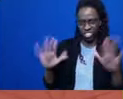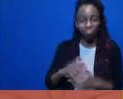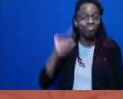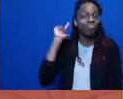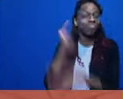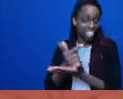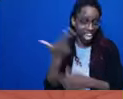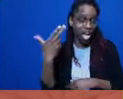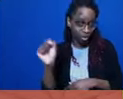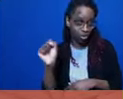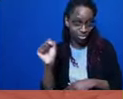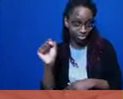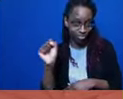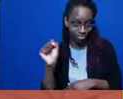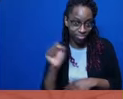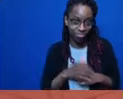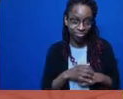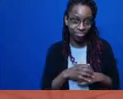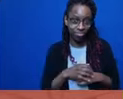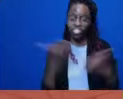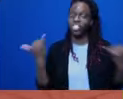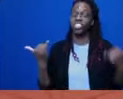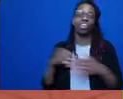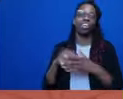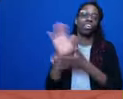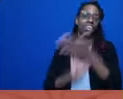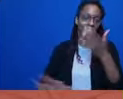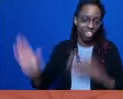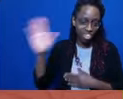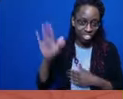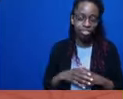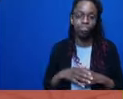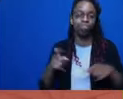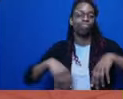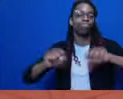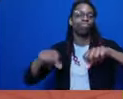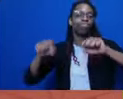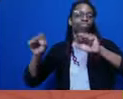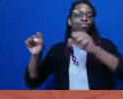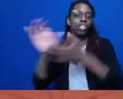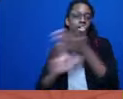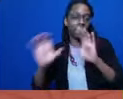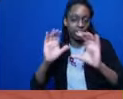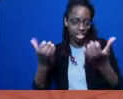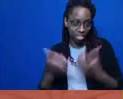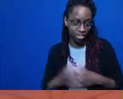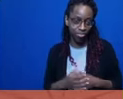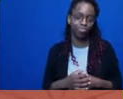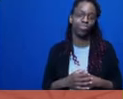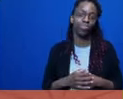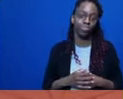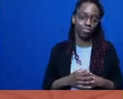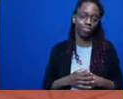in college, taking college classes. And I think for me, it's always